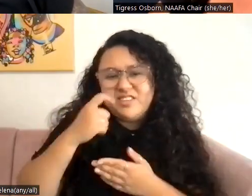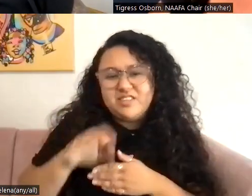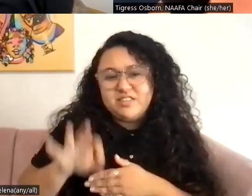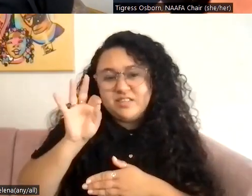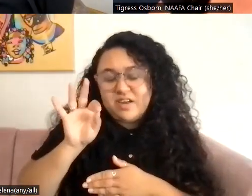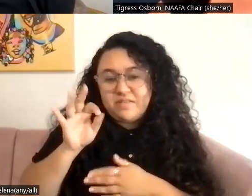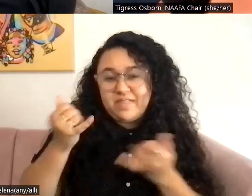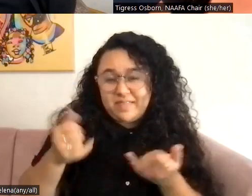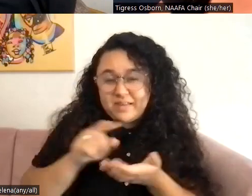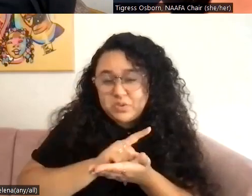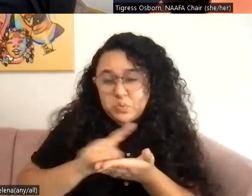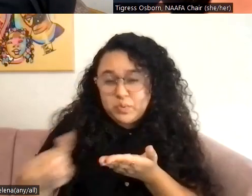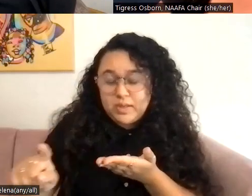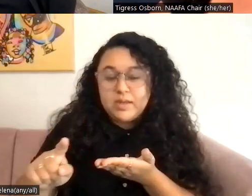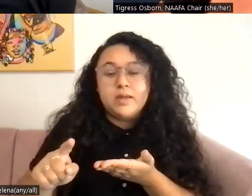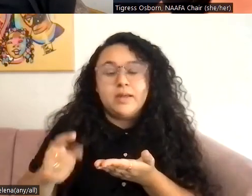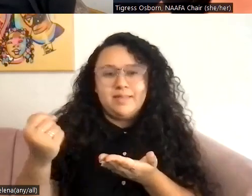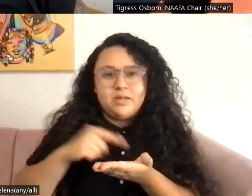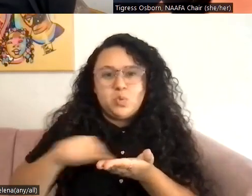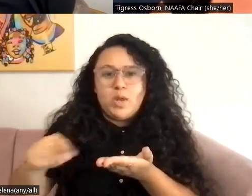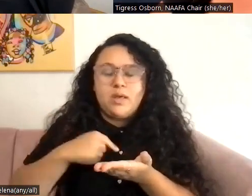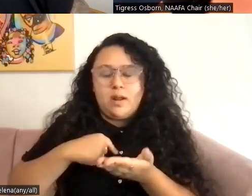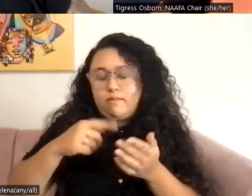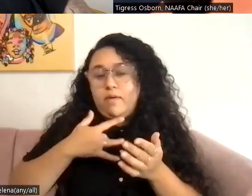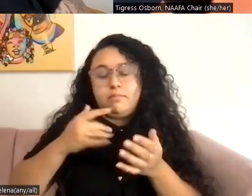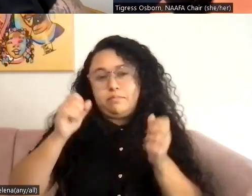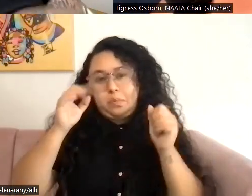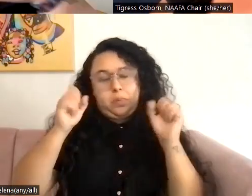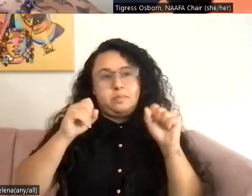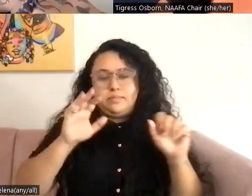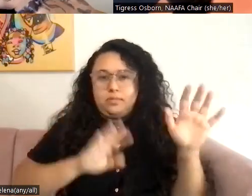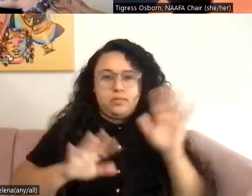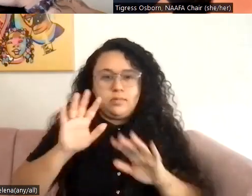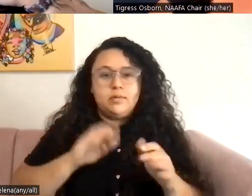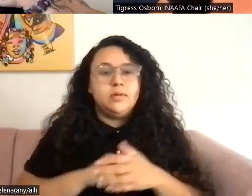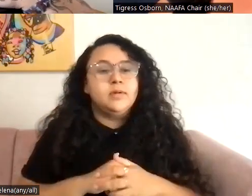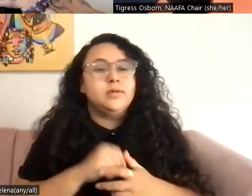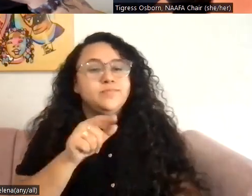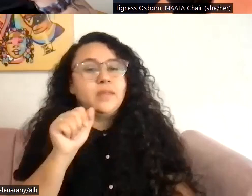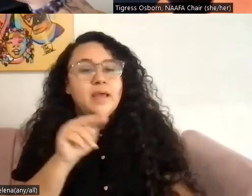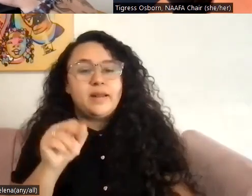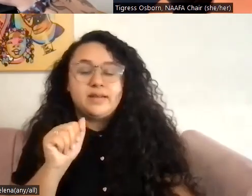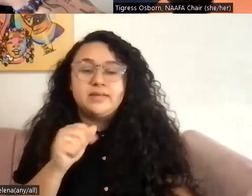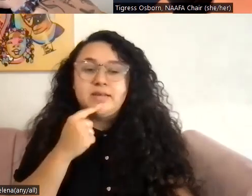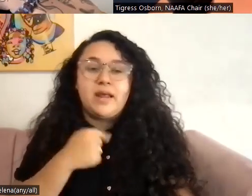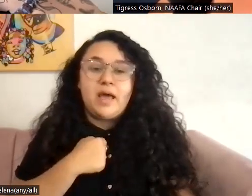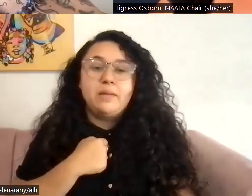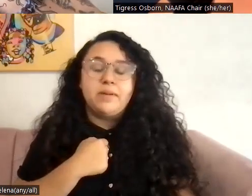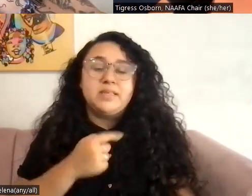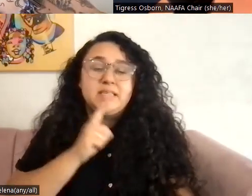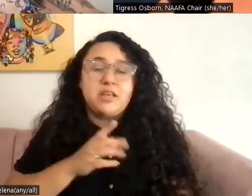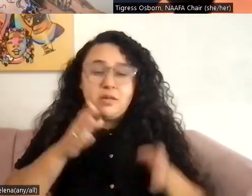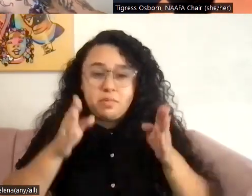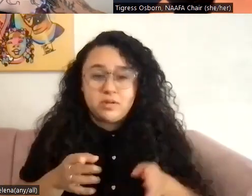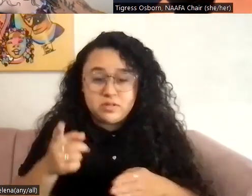literally this week that is blowing my mind? Absolutely. Okay. So I'm a single person and have